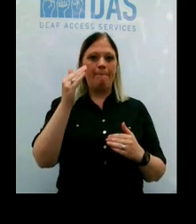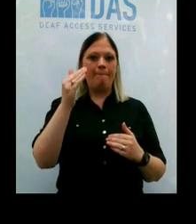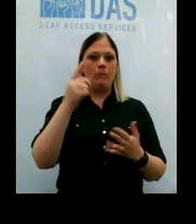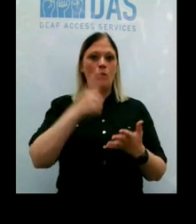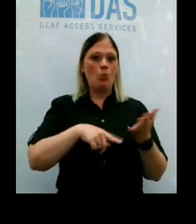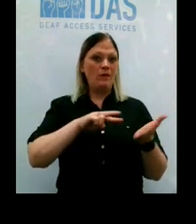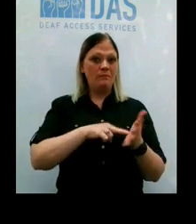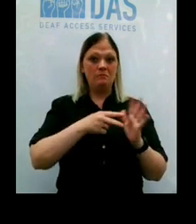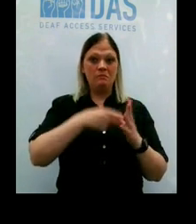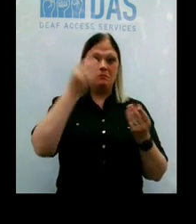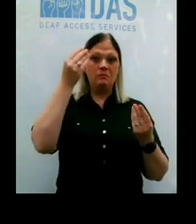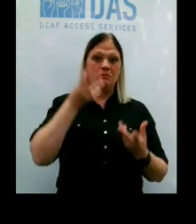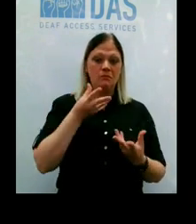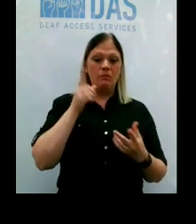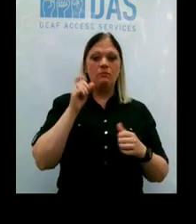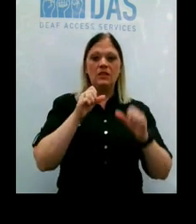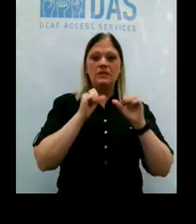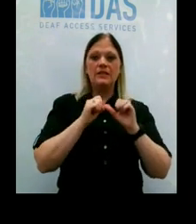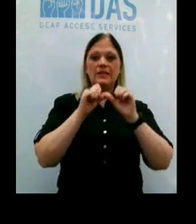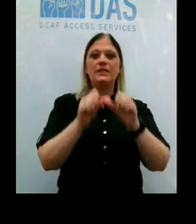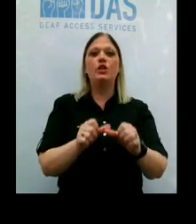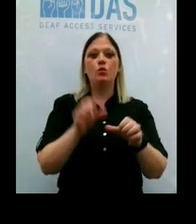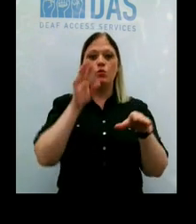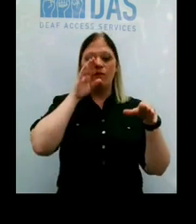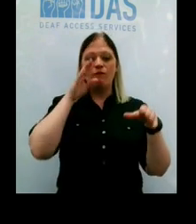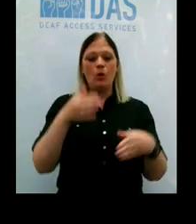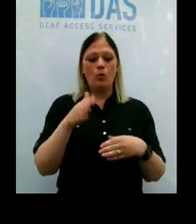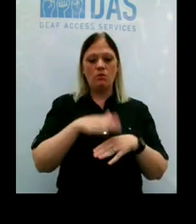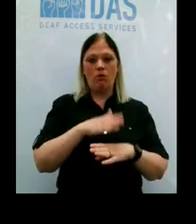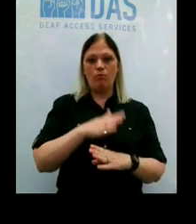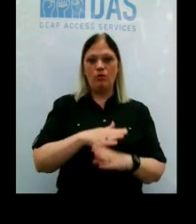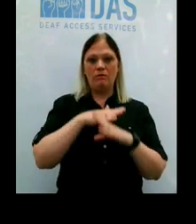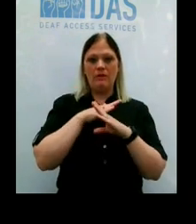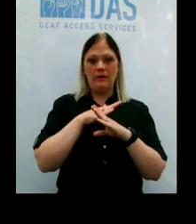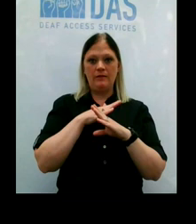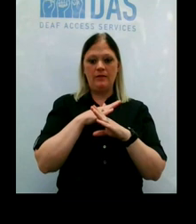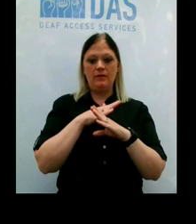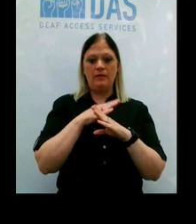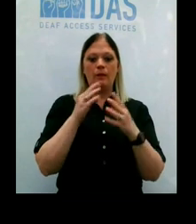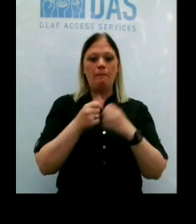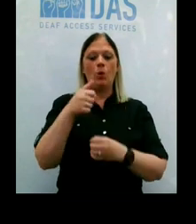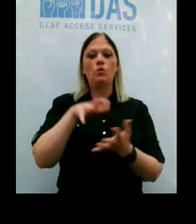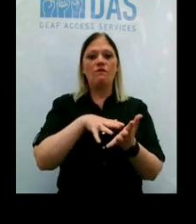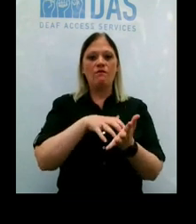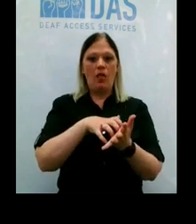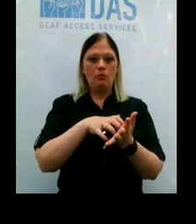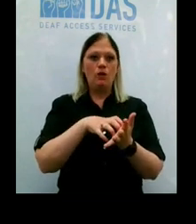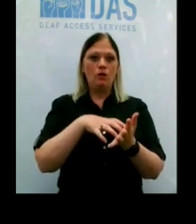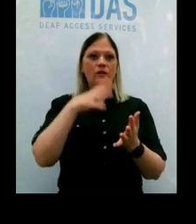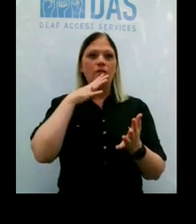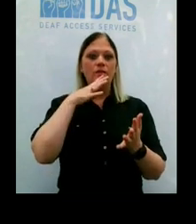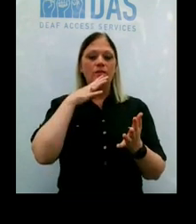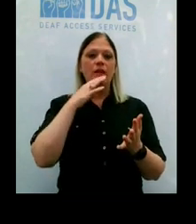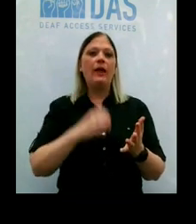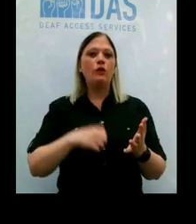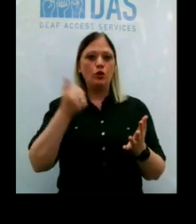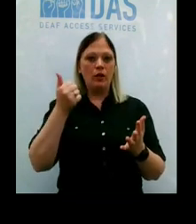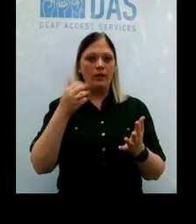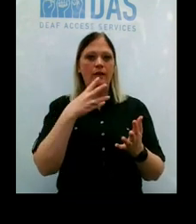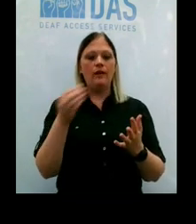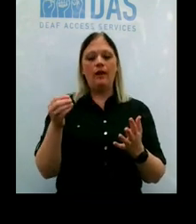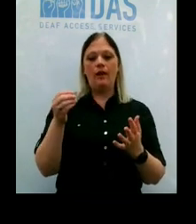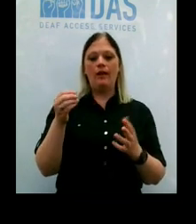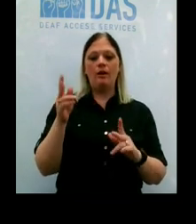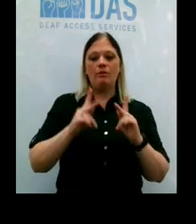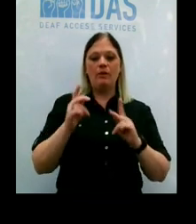us is that we have to continue to focus on protecting our most vulnerable, which are elderly, and then other people in our community